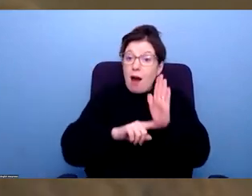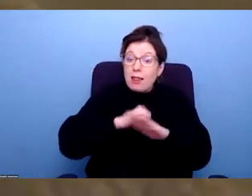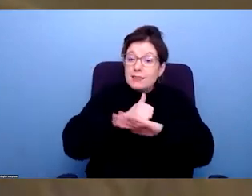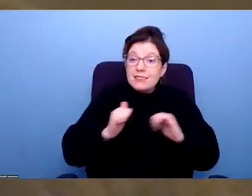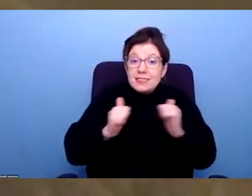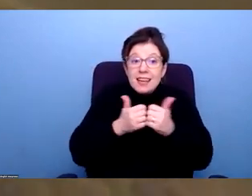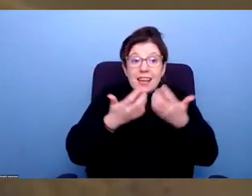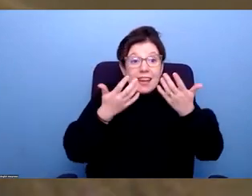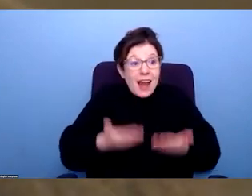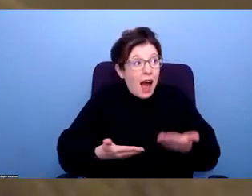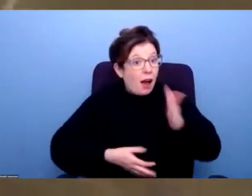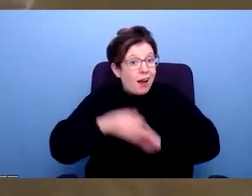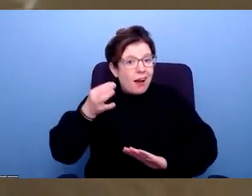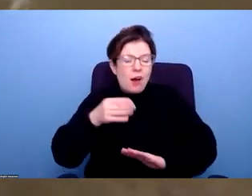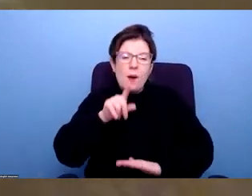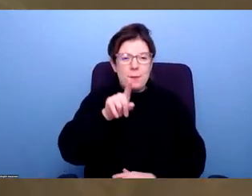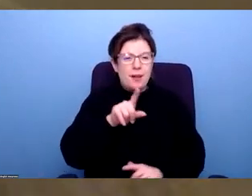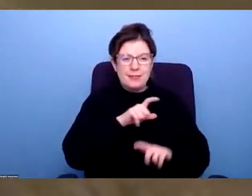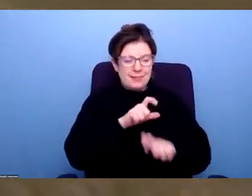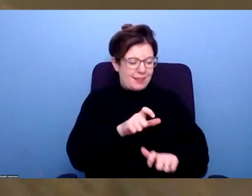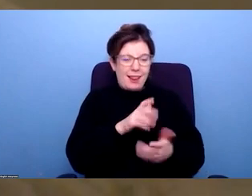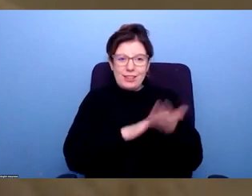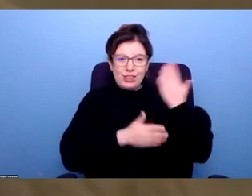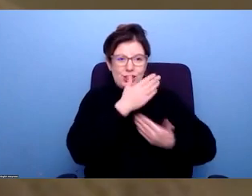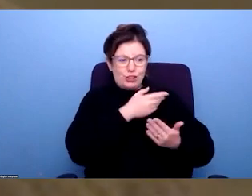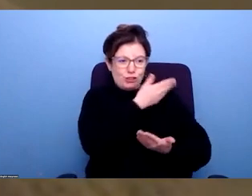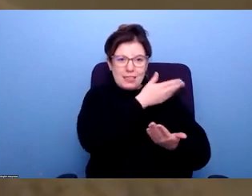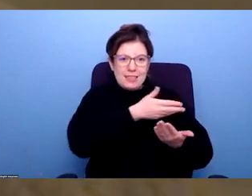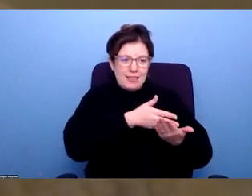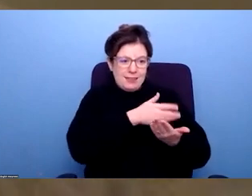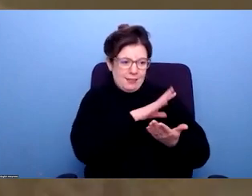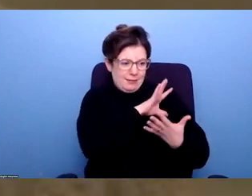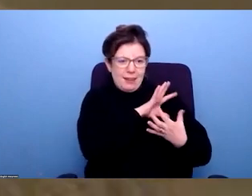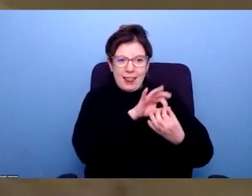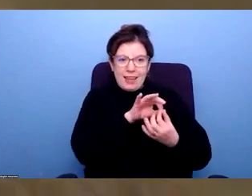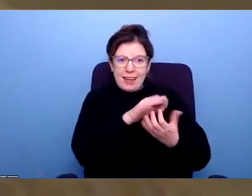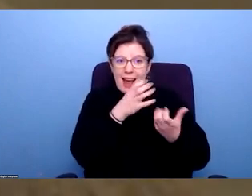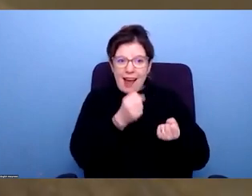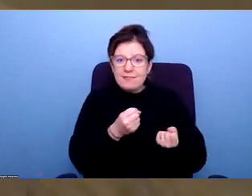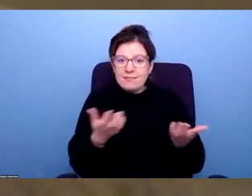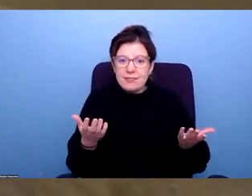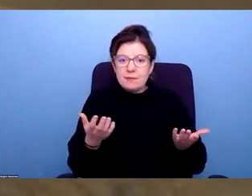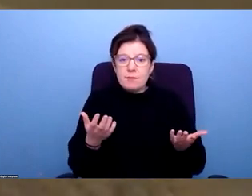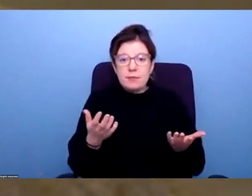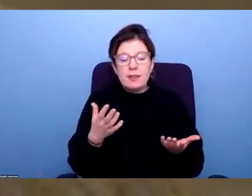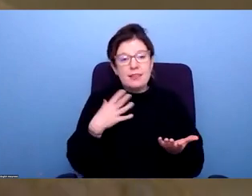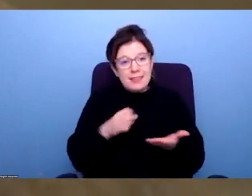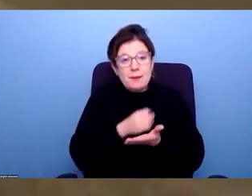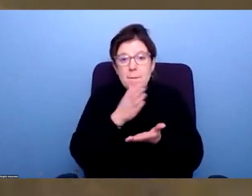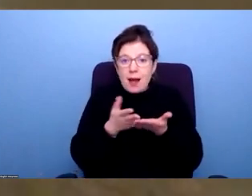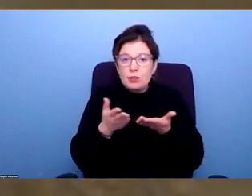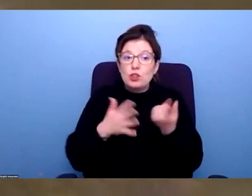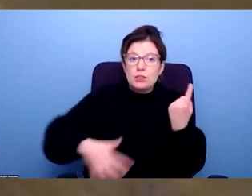the historical legacy of what has happened before and how we're going to deal with that and how we're going to include everyone in